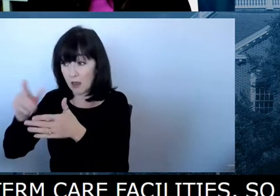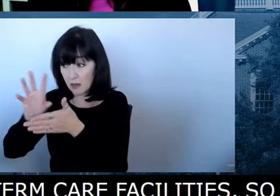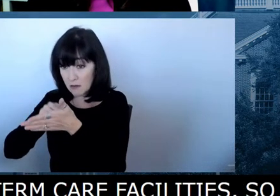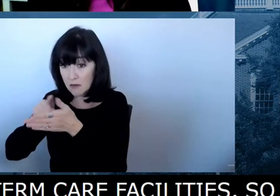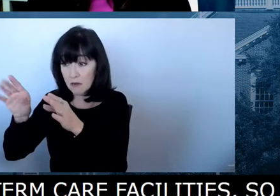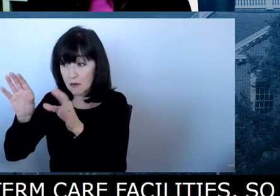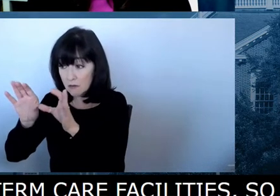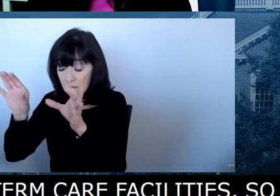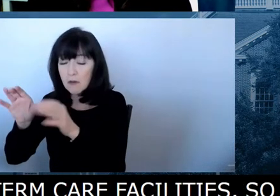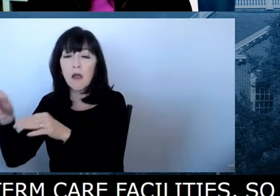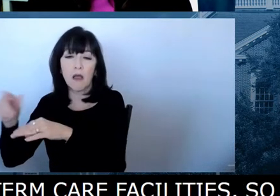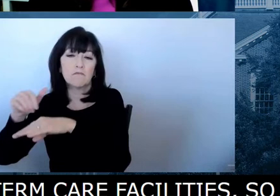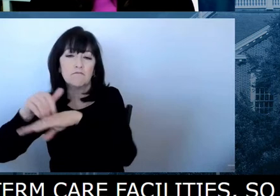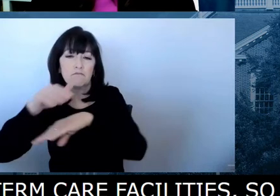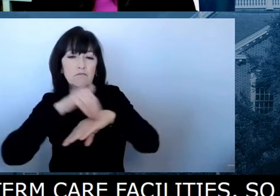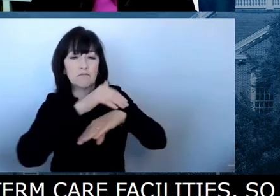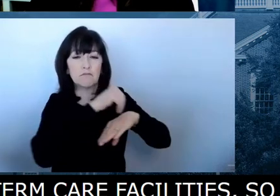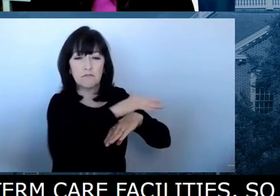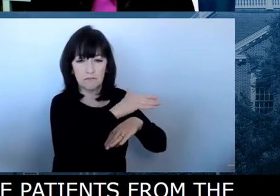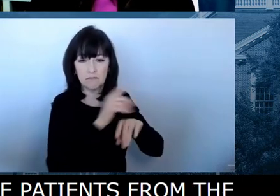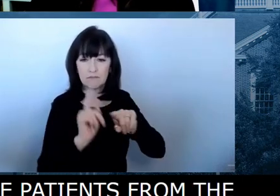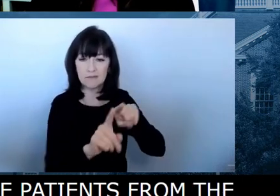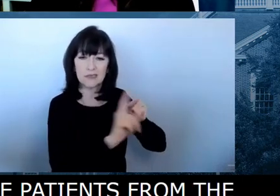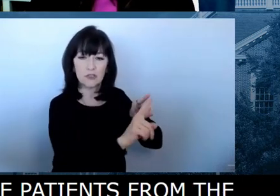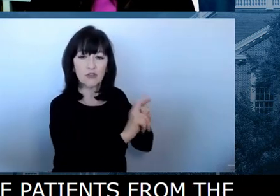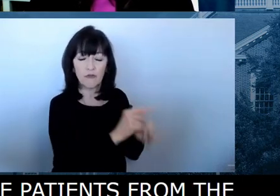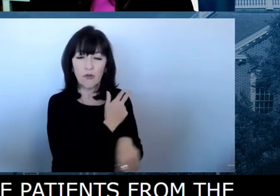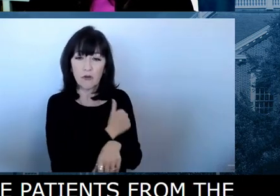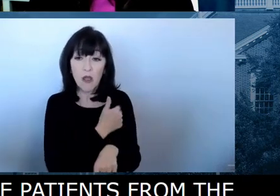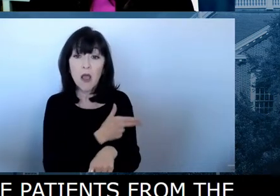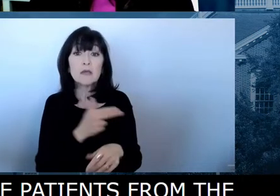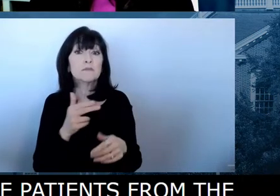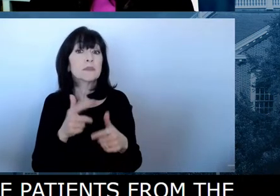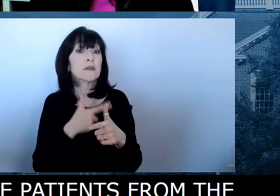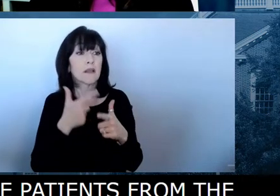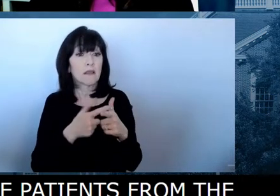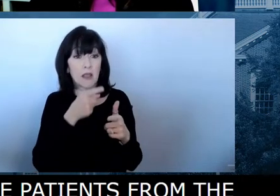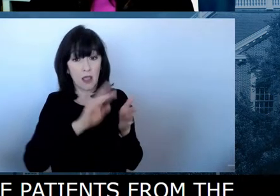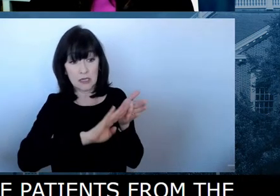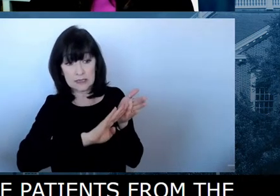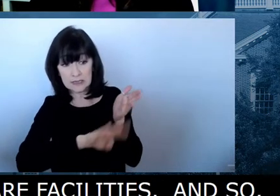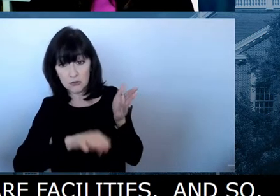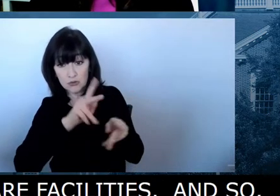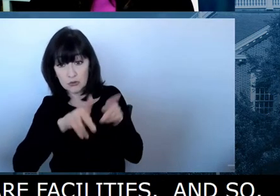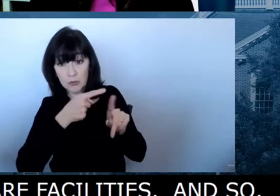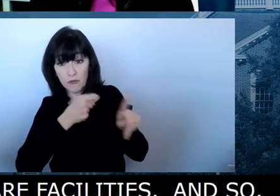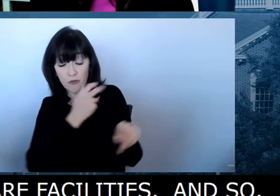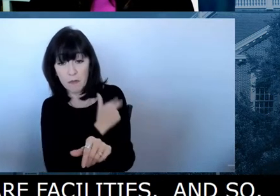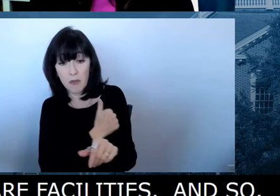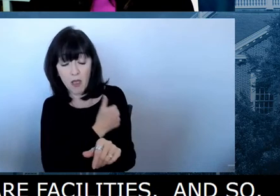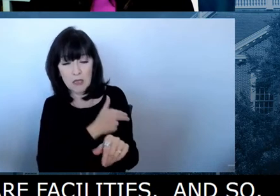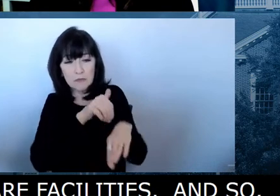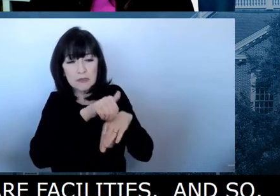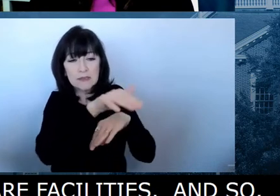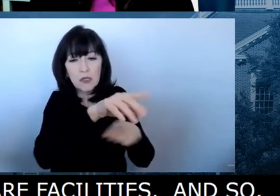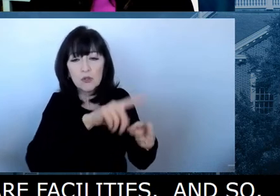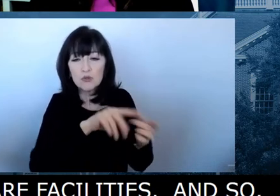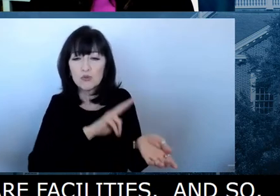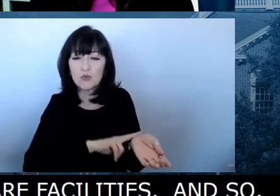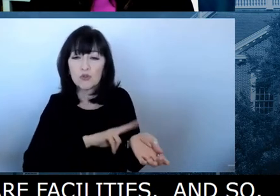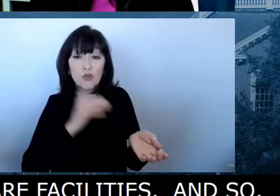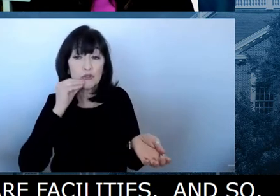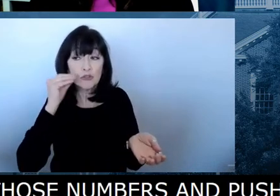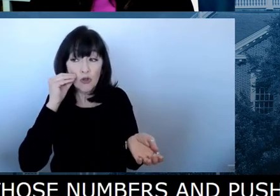And so the objective was to reduce those numbers, push them down. I got to tell you, I was, um, pretty